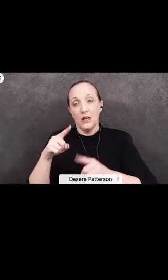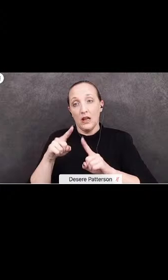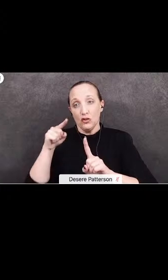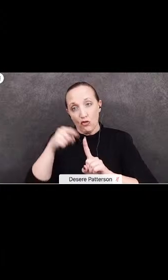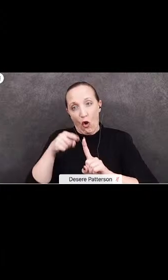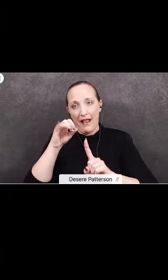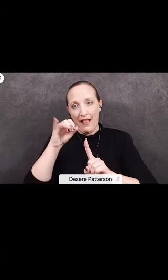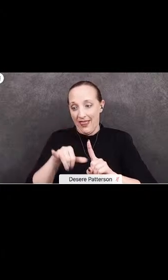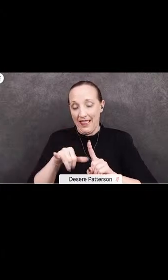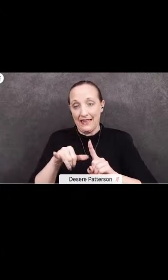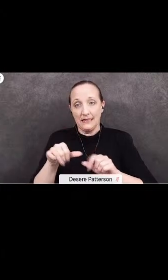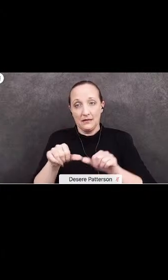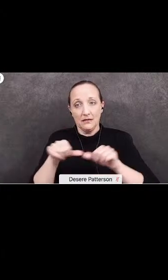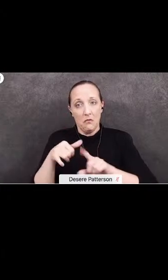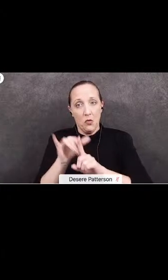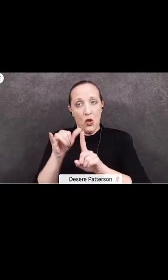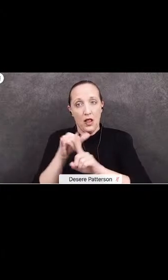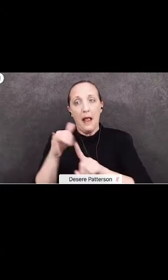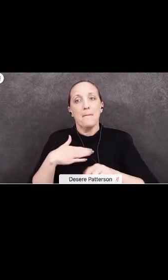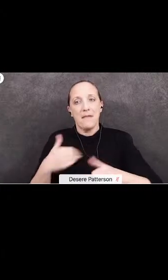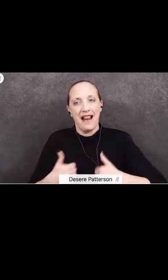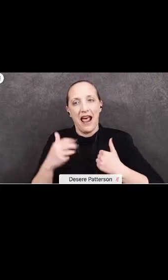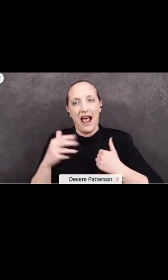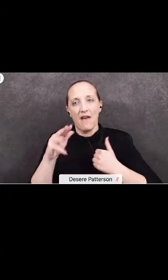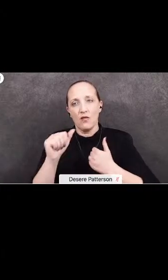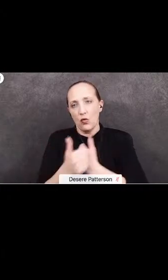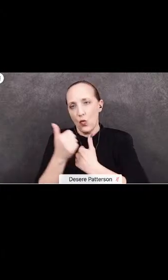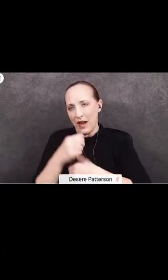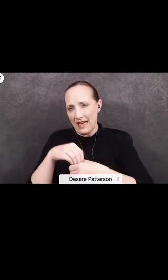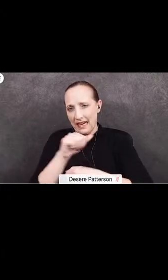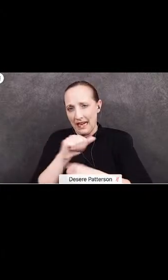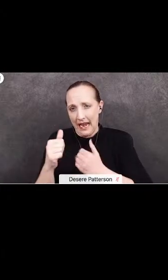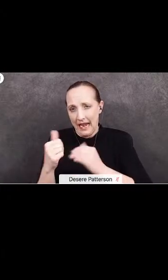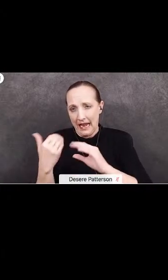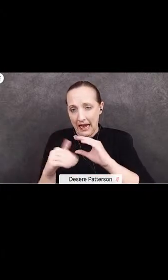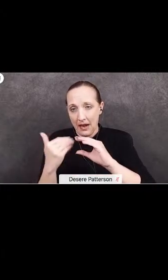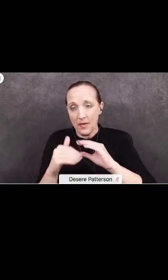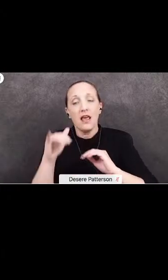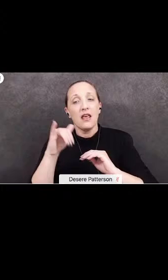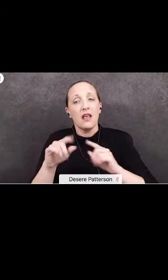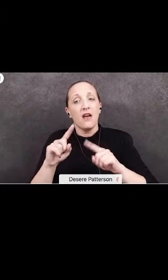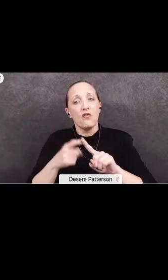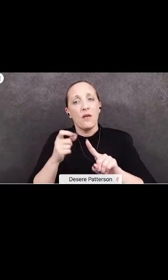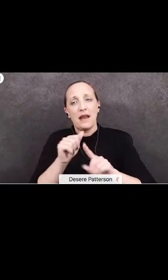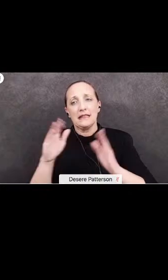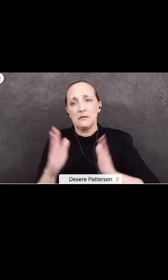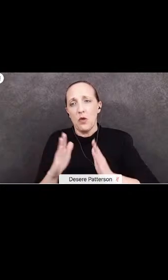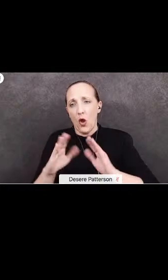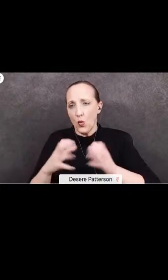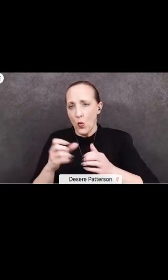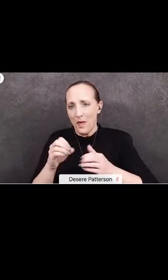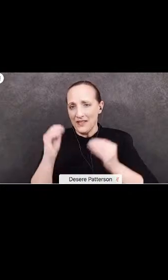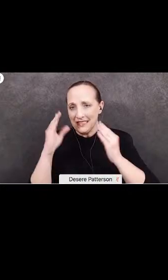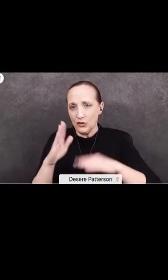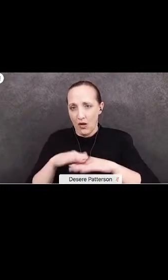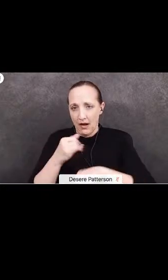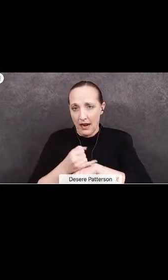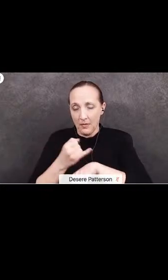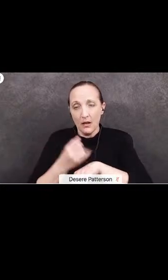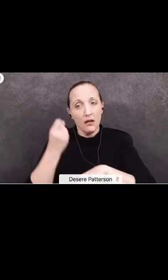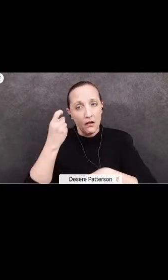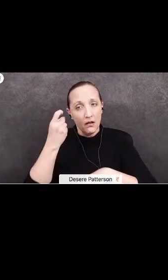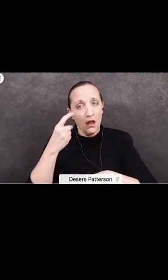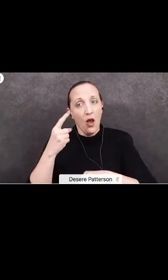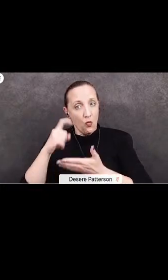that my life was threatened in an email. This negativism stemmed from a very small group of teachers on campus, and although it was recognized by